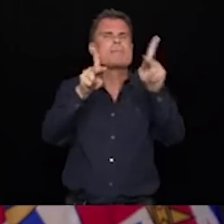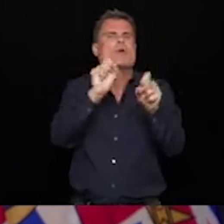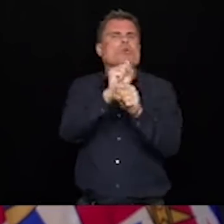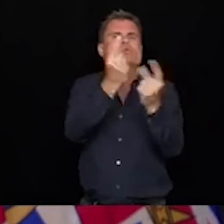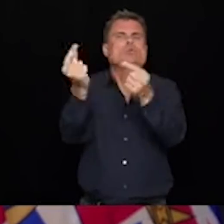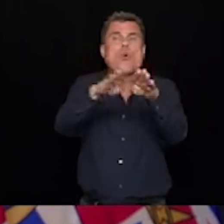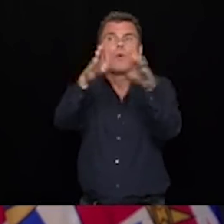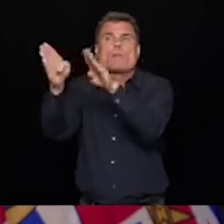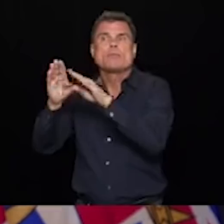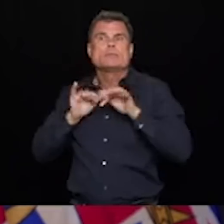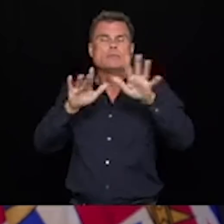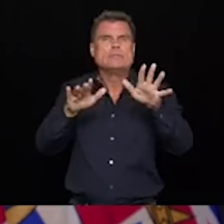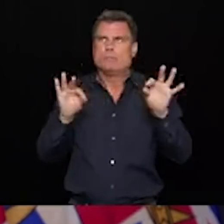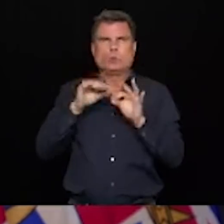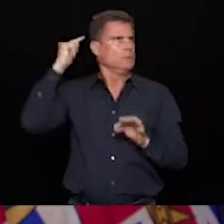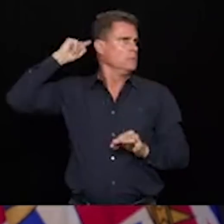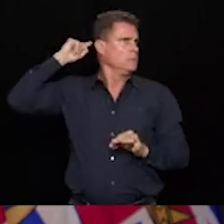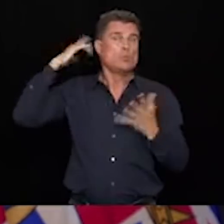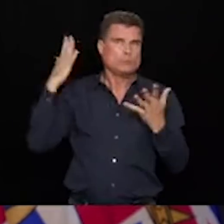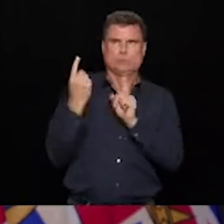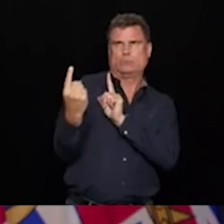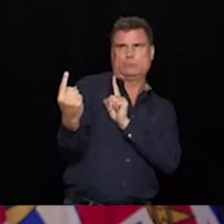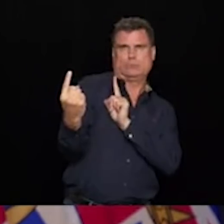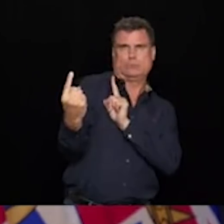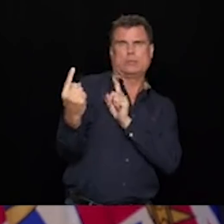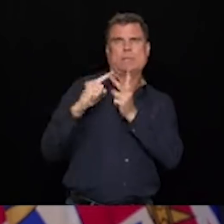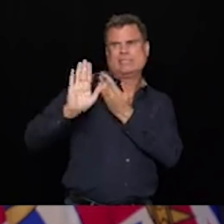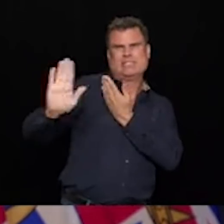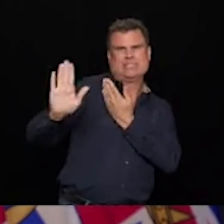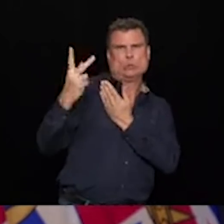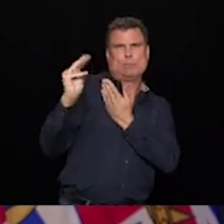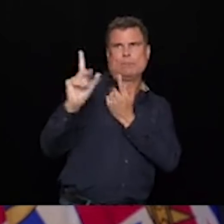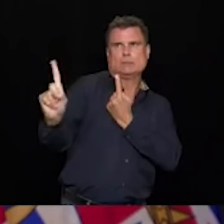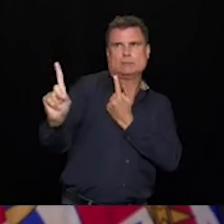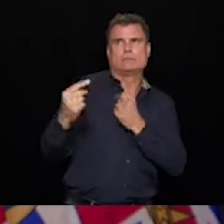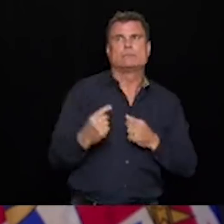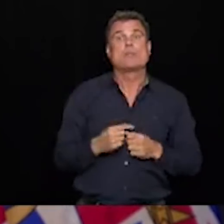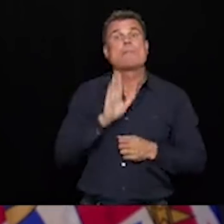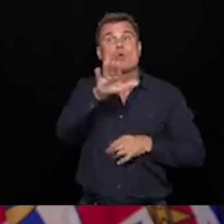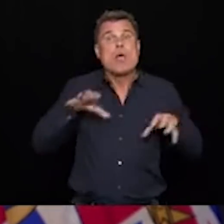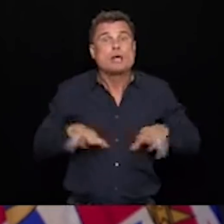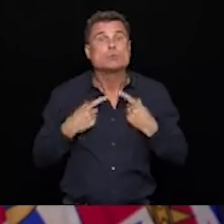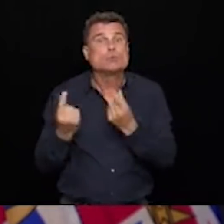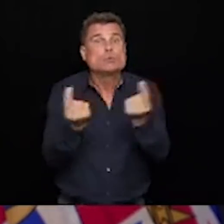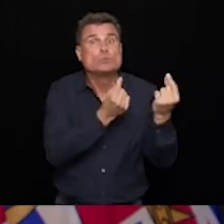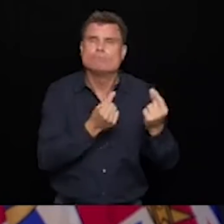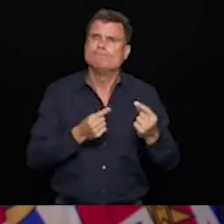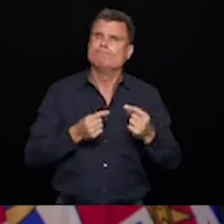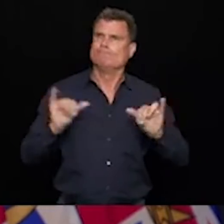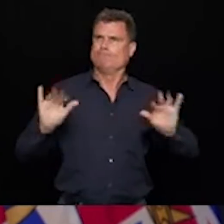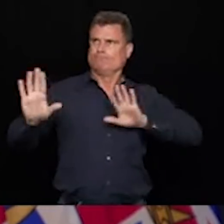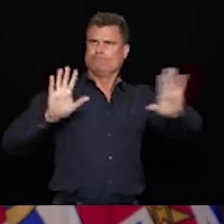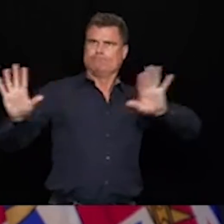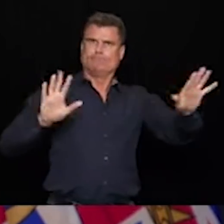and more distance. The actions each of us takes today will help ensure that we are going to get through the next few months